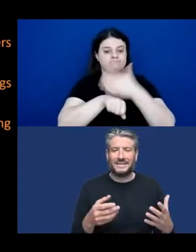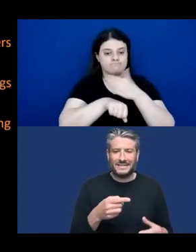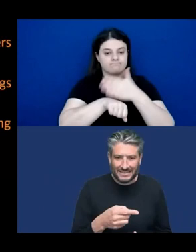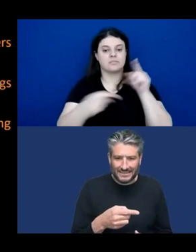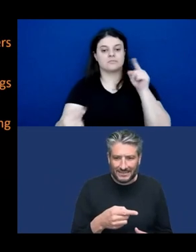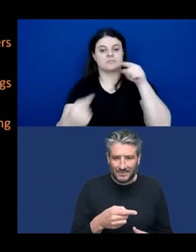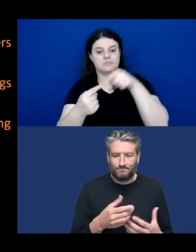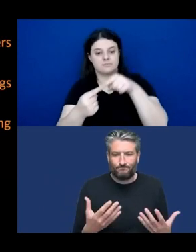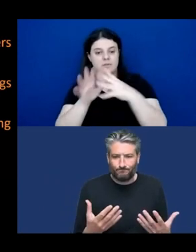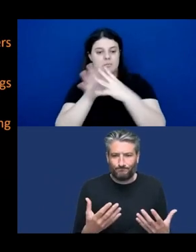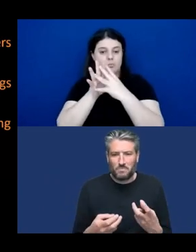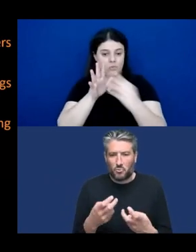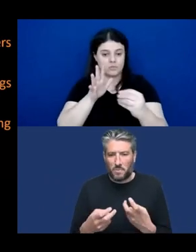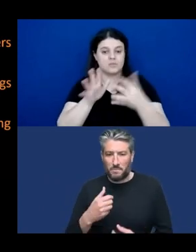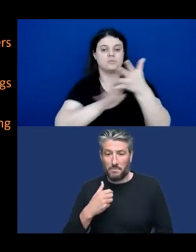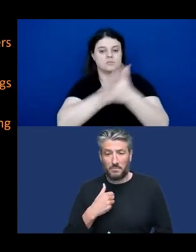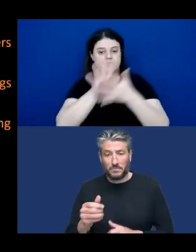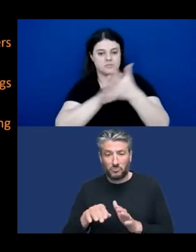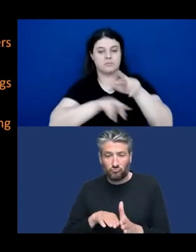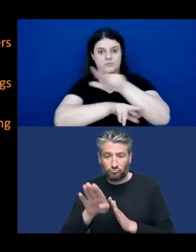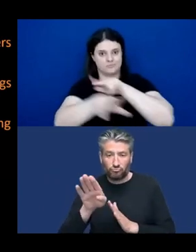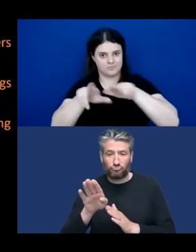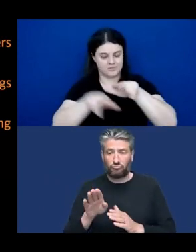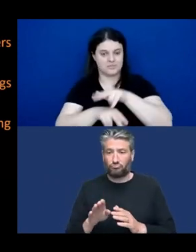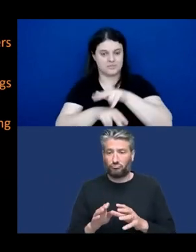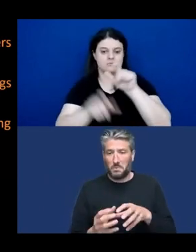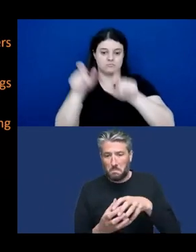that work well for diverse signers in the real world.